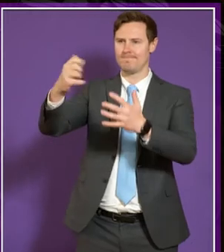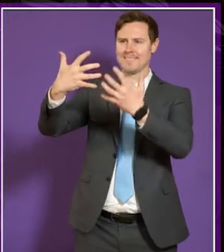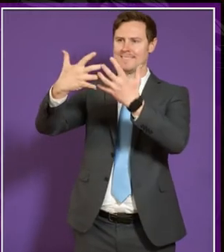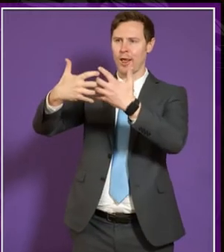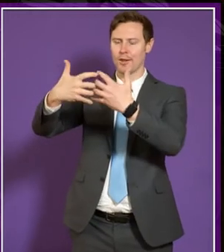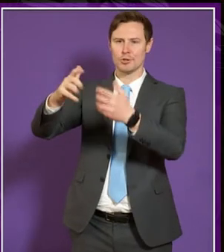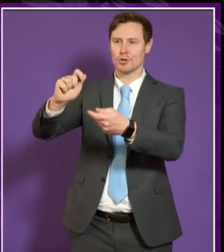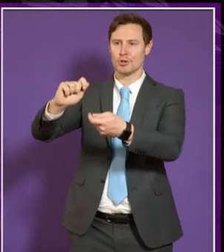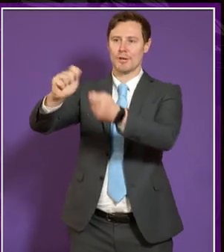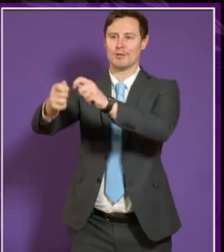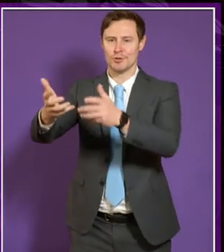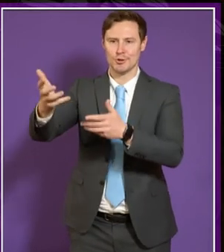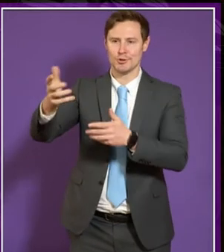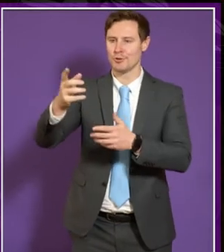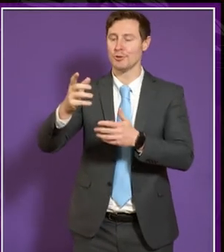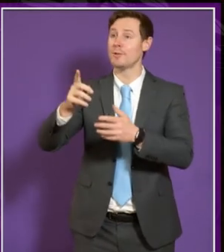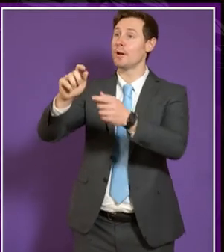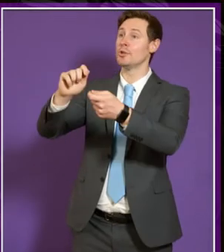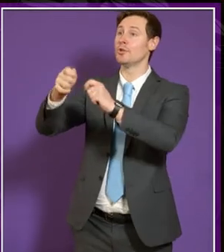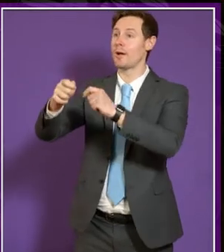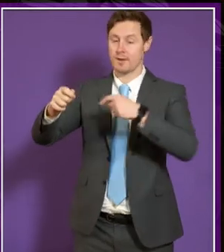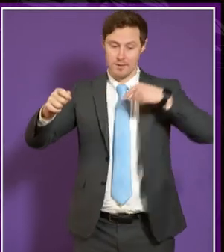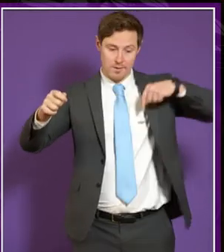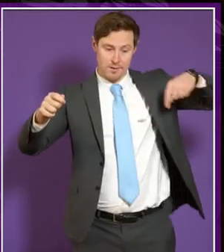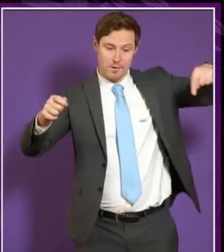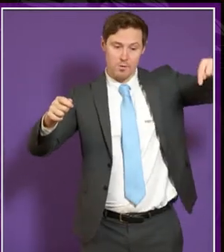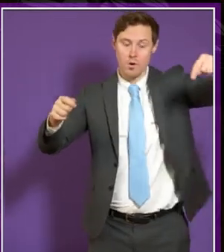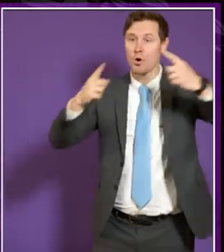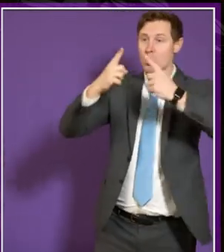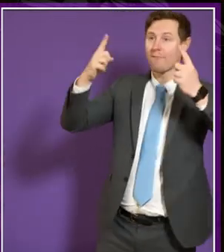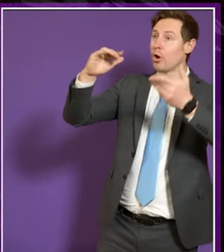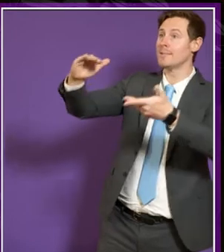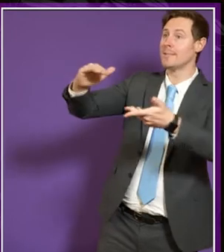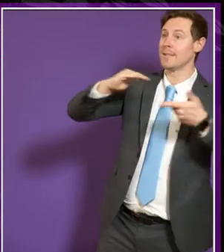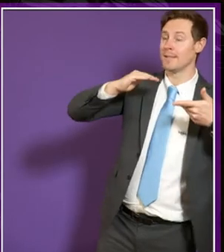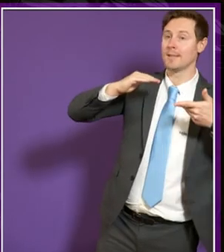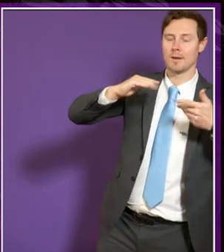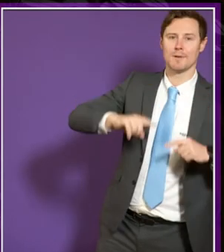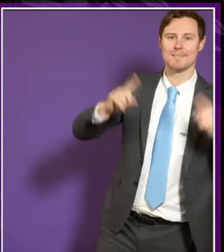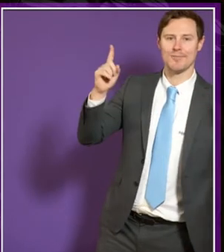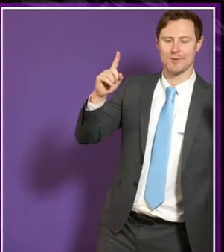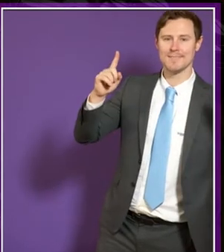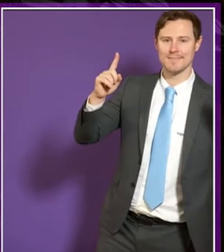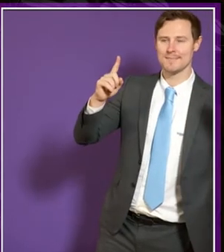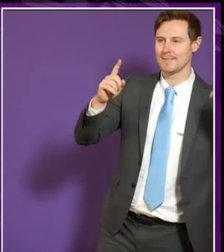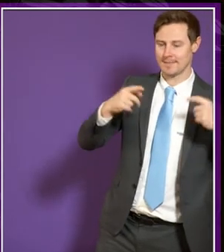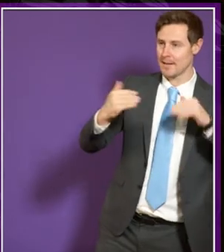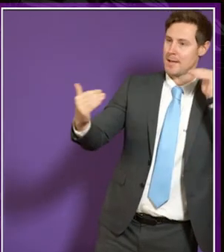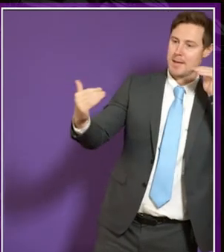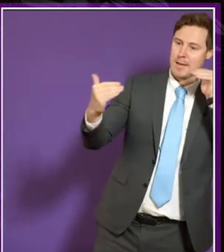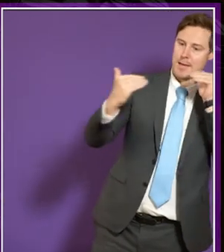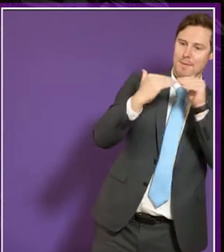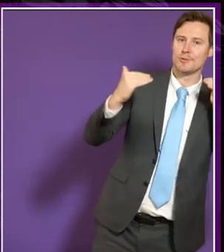change each university and how they receive the data from UCAS will be managed differently with different systems so